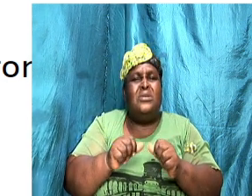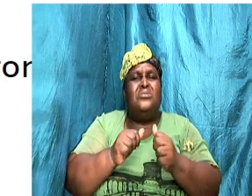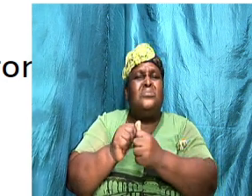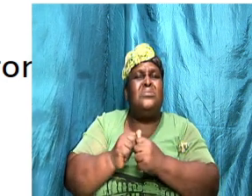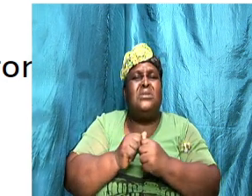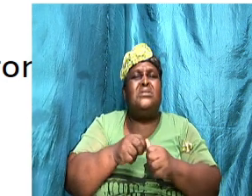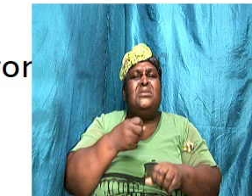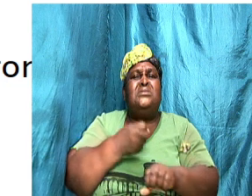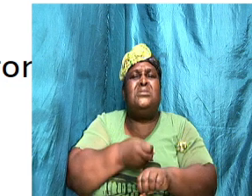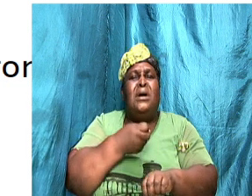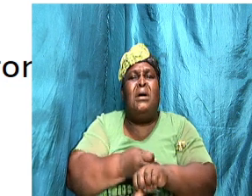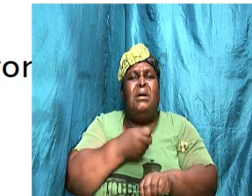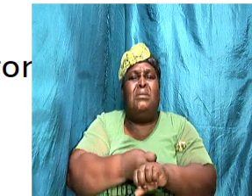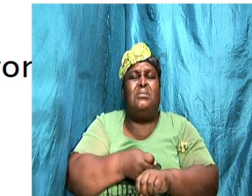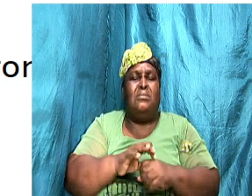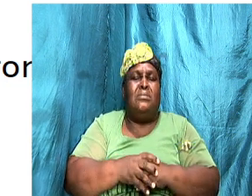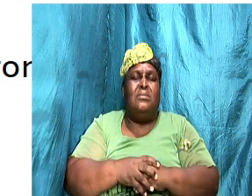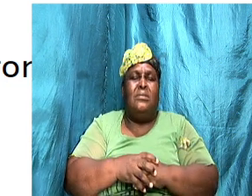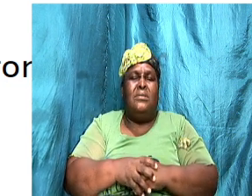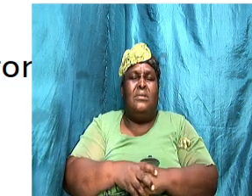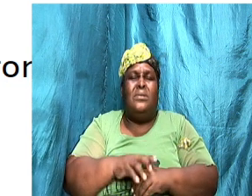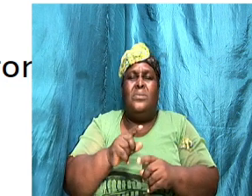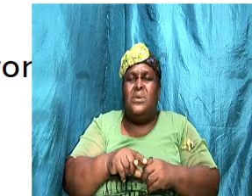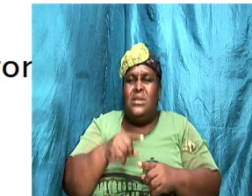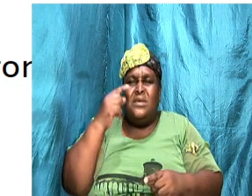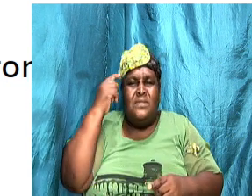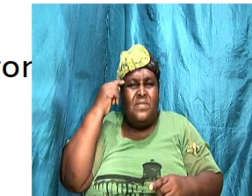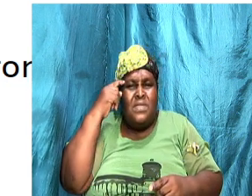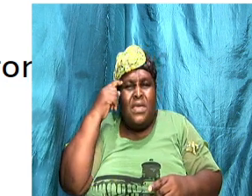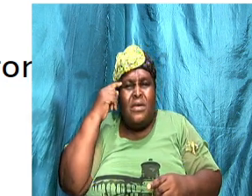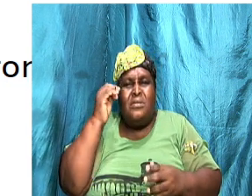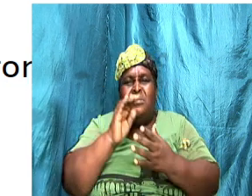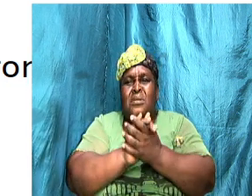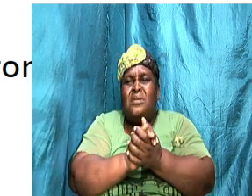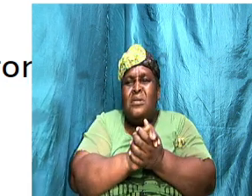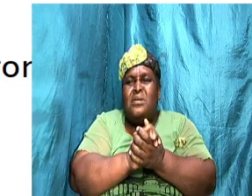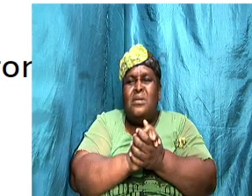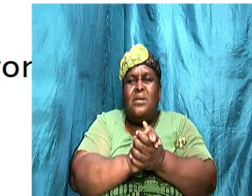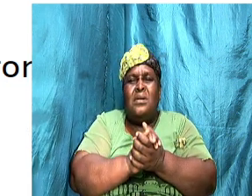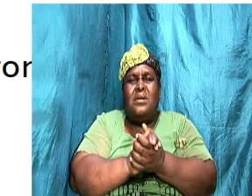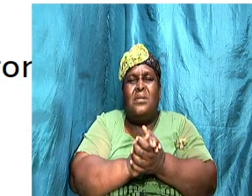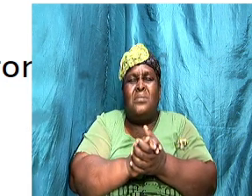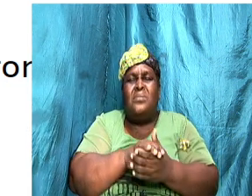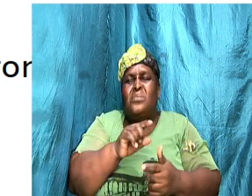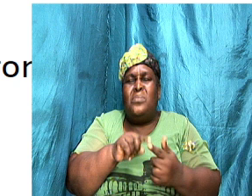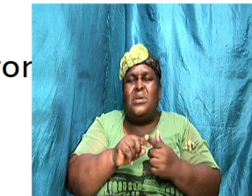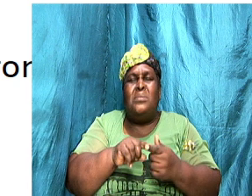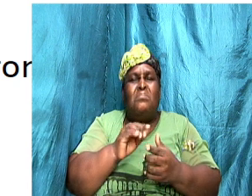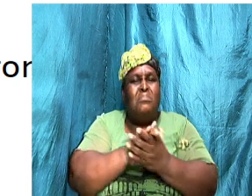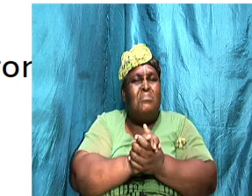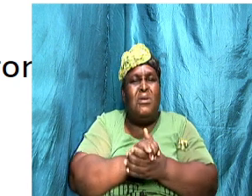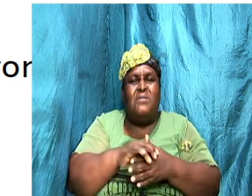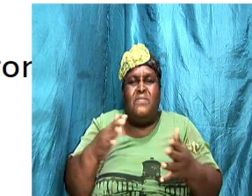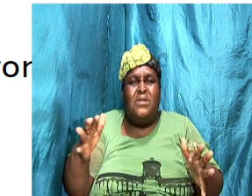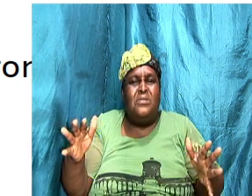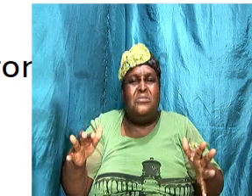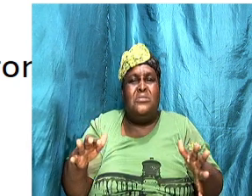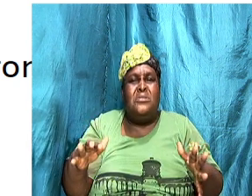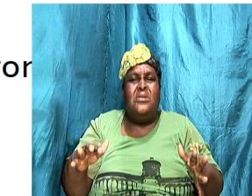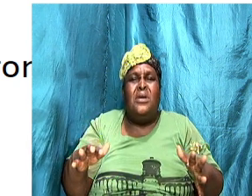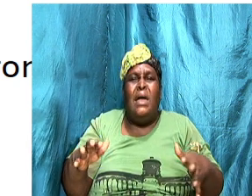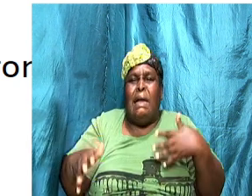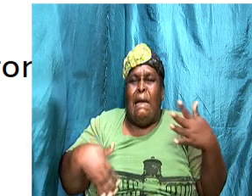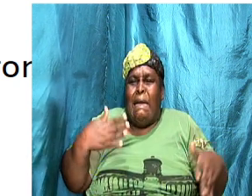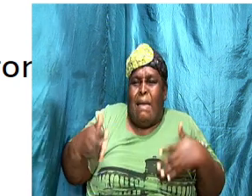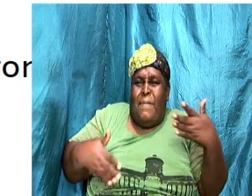married and we think that after getting married we will be happily ever after you're not going to have that you're going to find out that